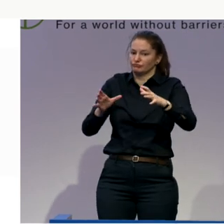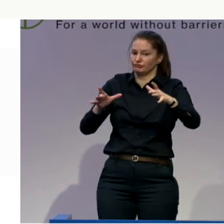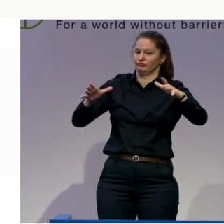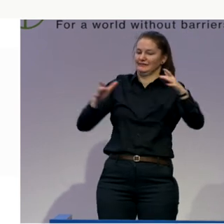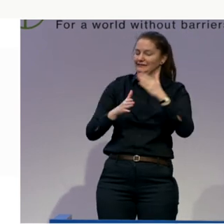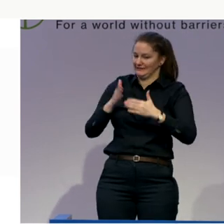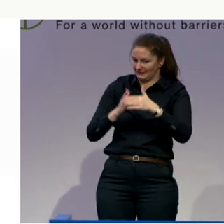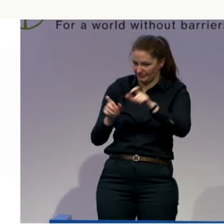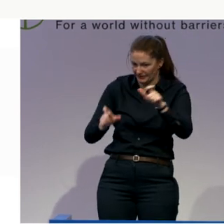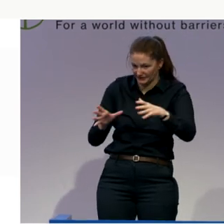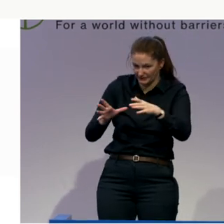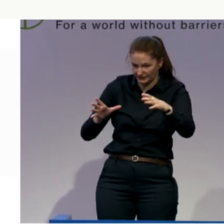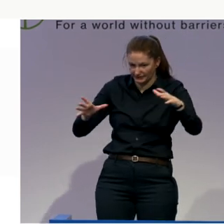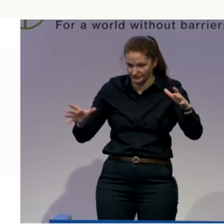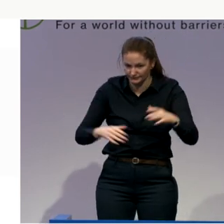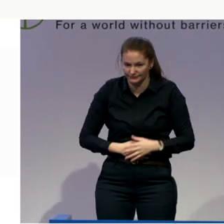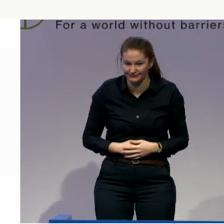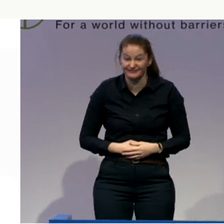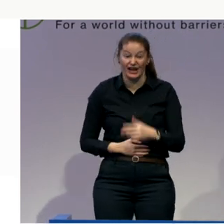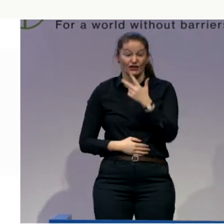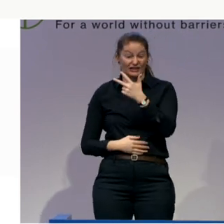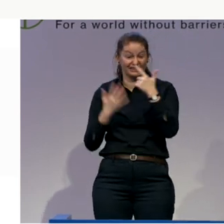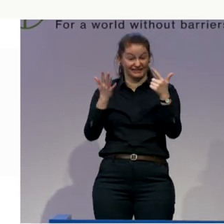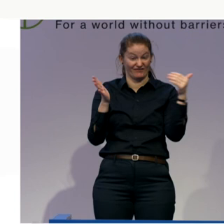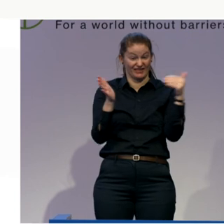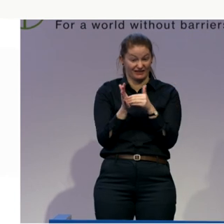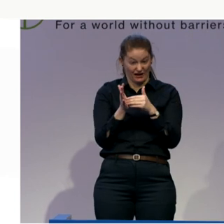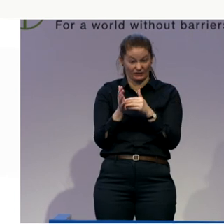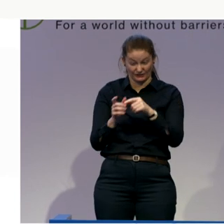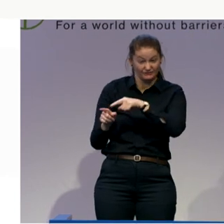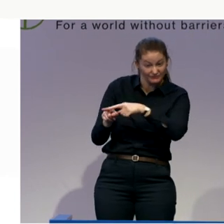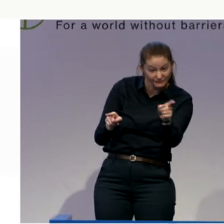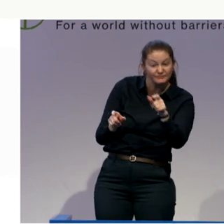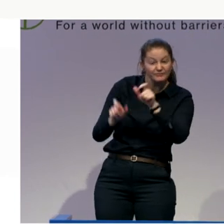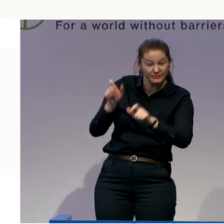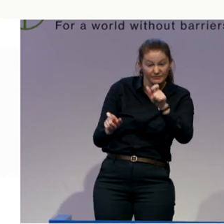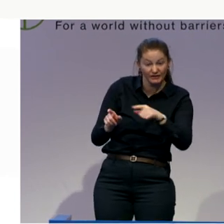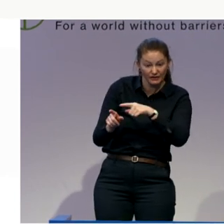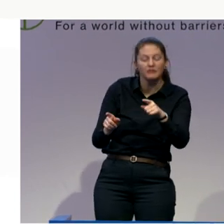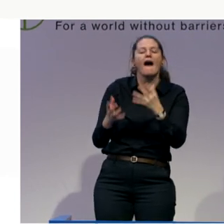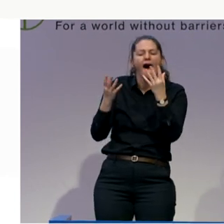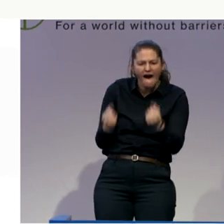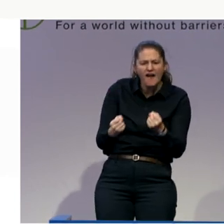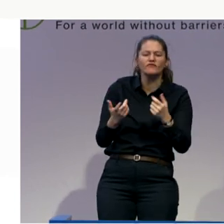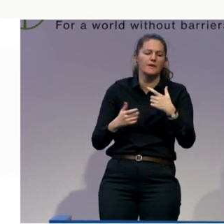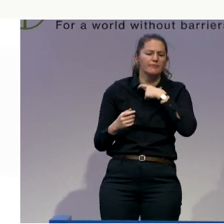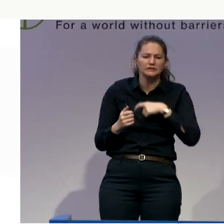people of those 57,000 get some kind of personalized care. So that's great.